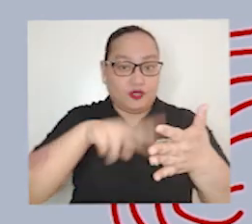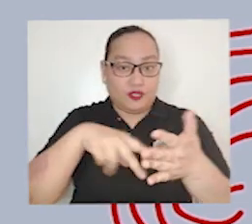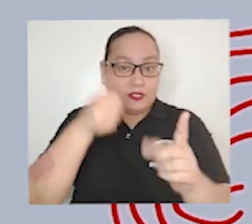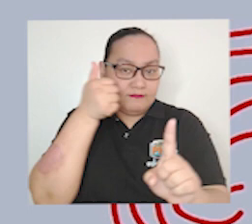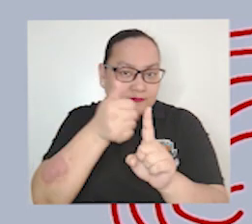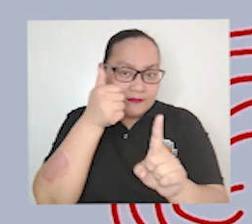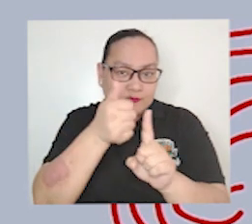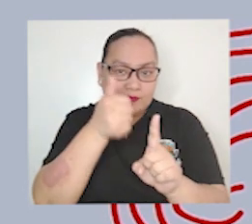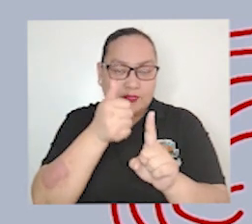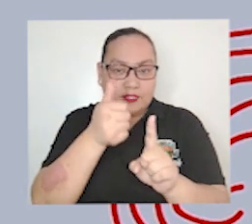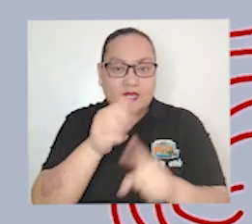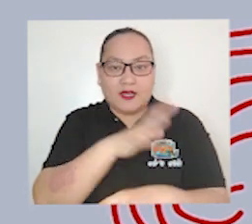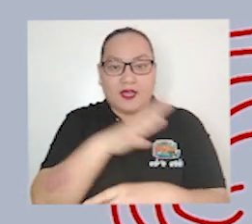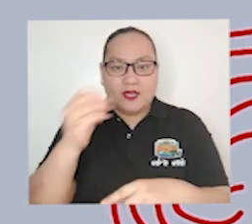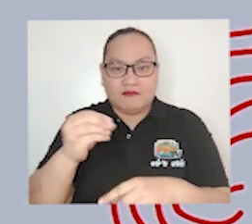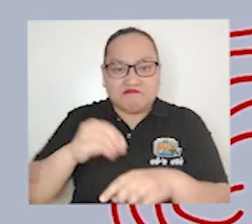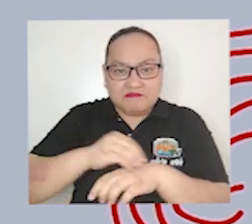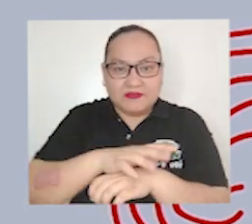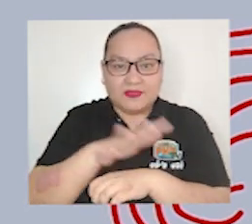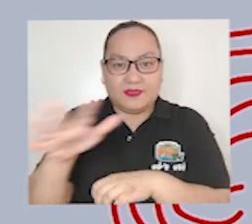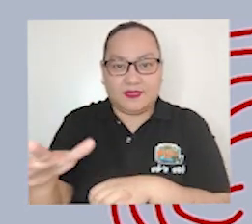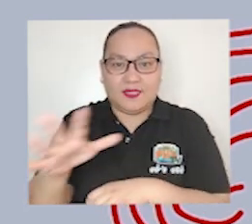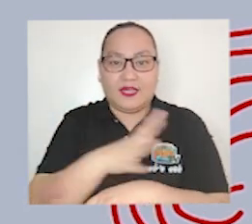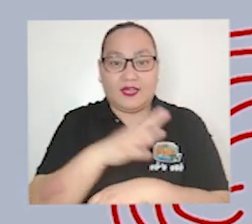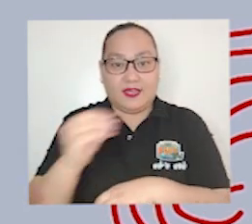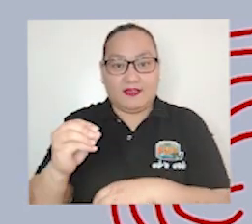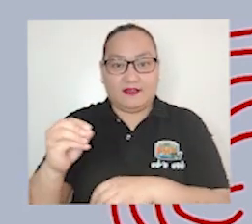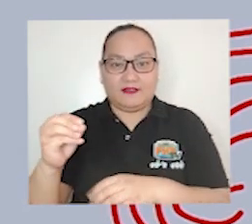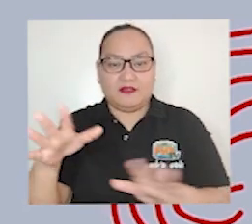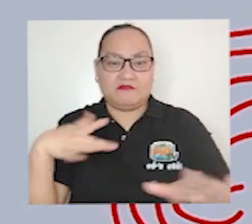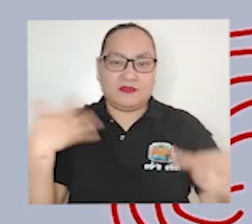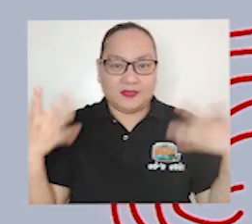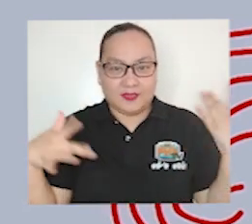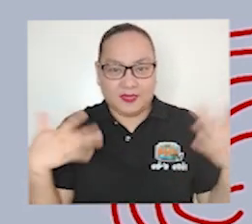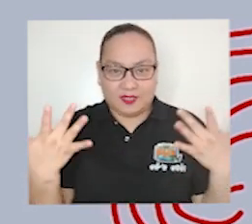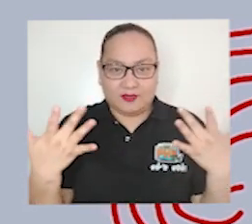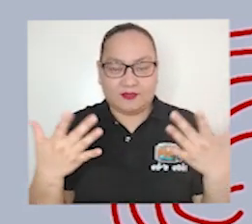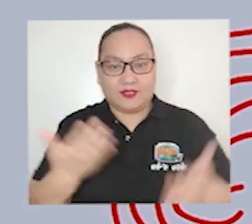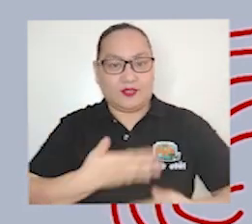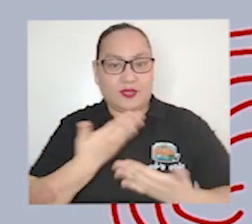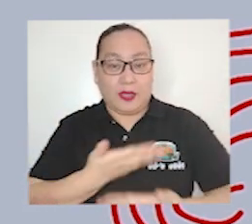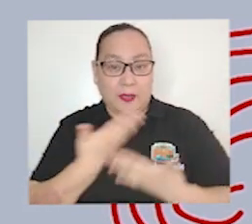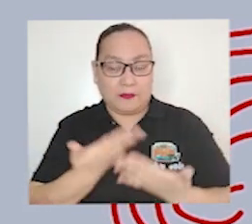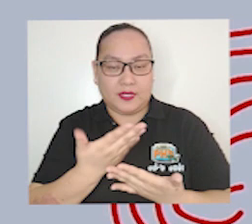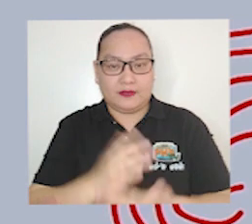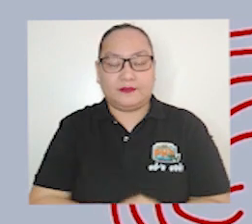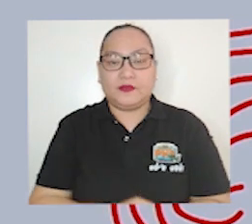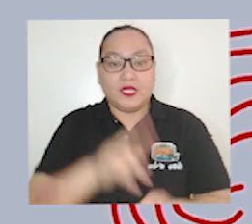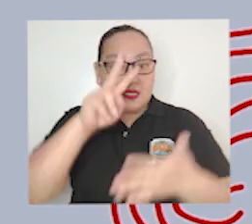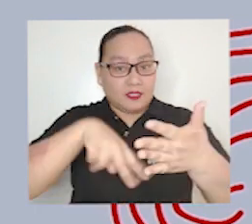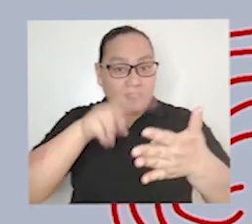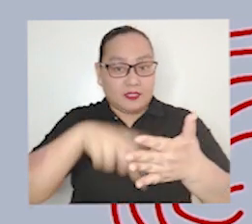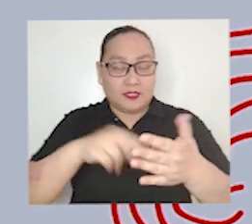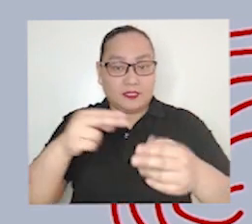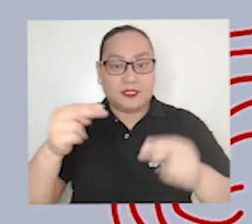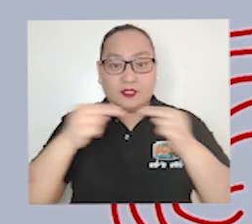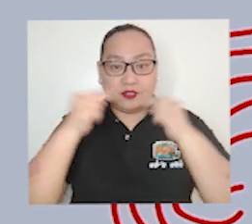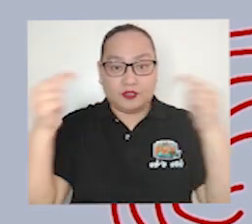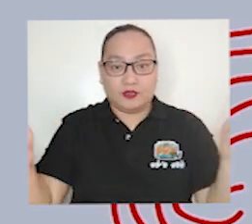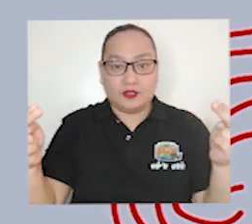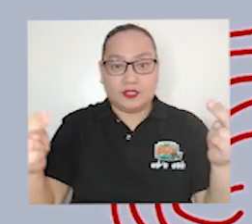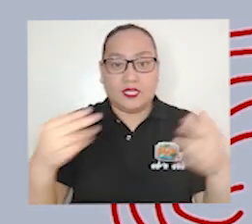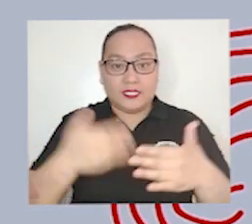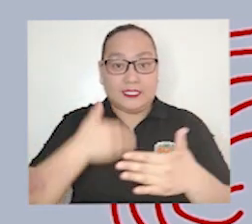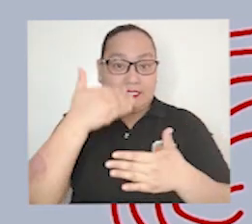automatically and get affected or entertained by it Reading or watching the news is like